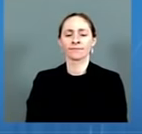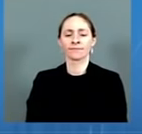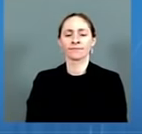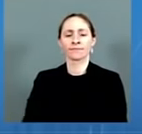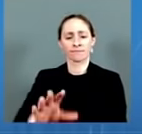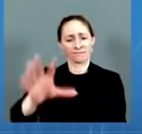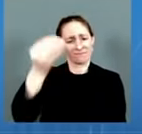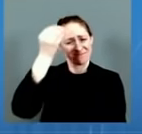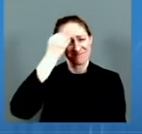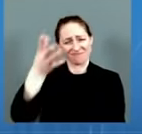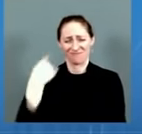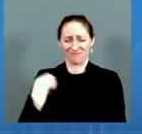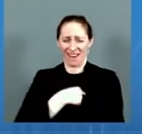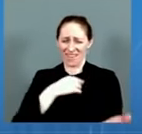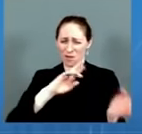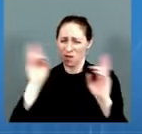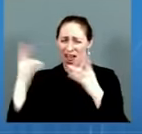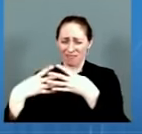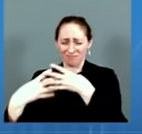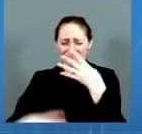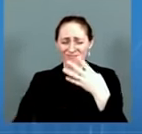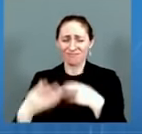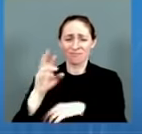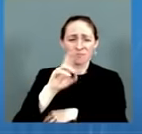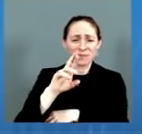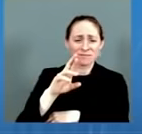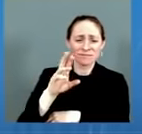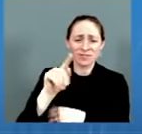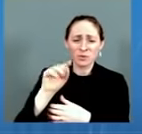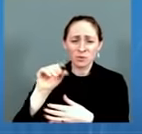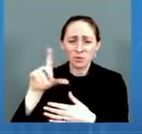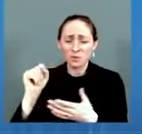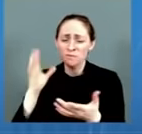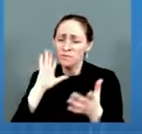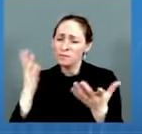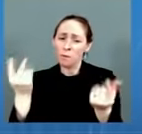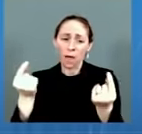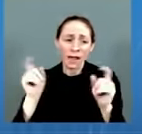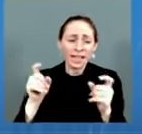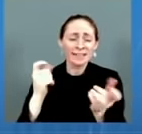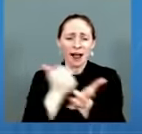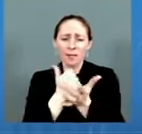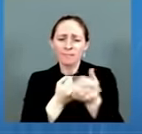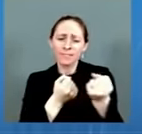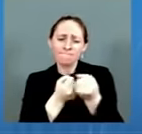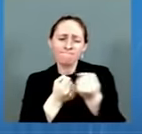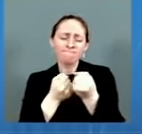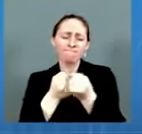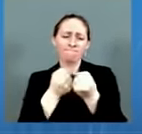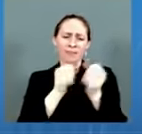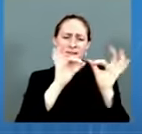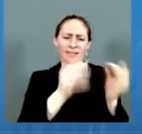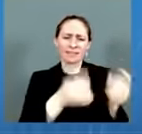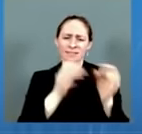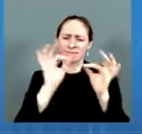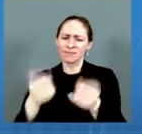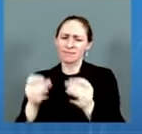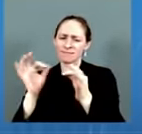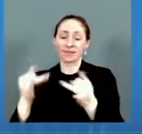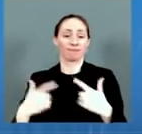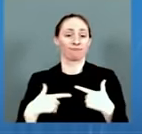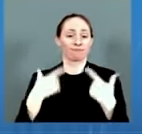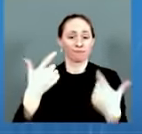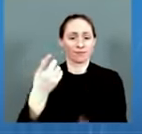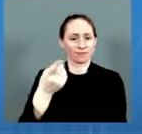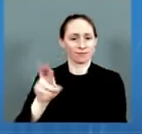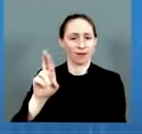Thank you, and I'll now turn things over to Dr. Fauci. Thank you very much, Dr. Walensky. I'd like to now spend a few